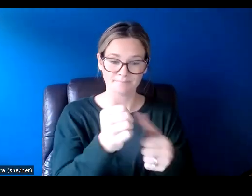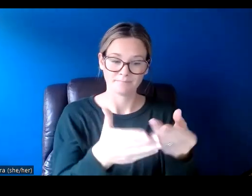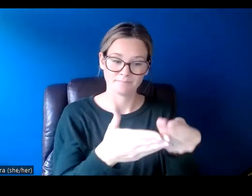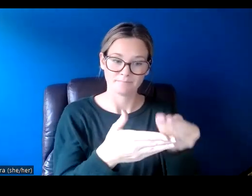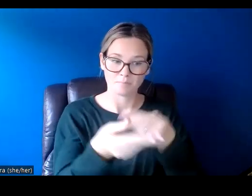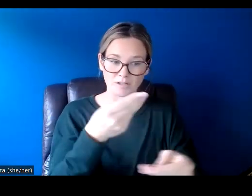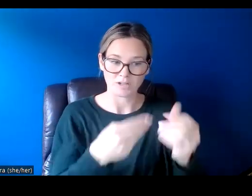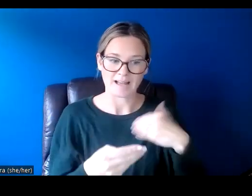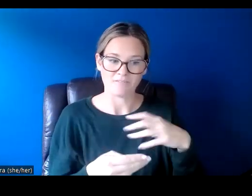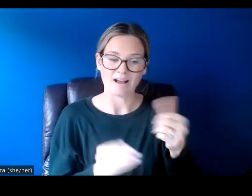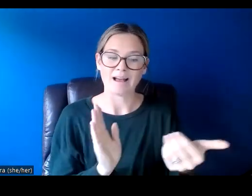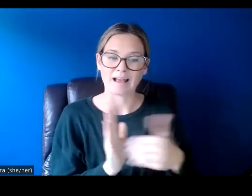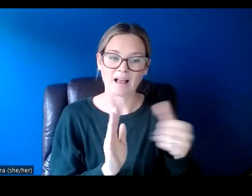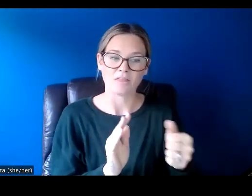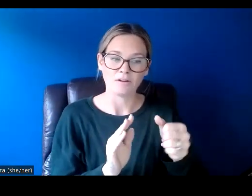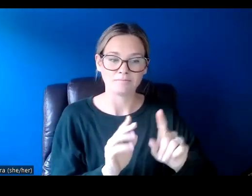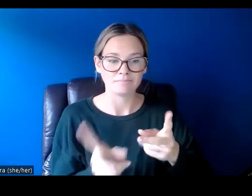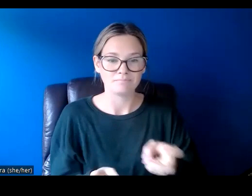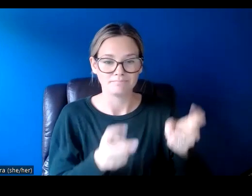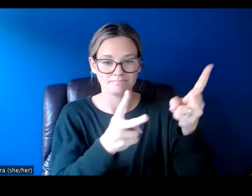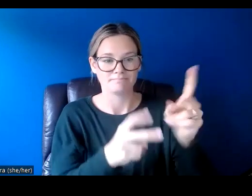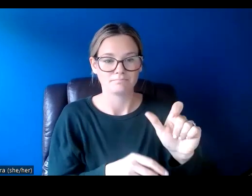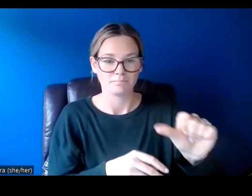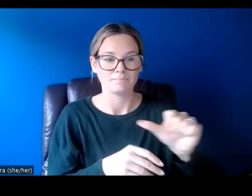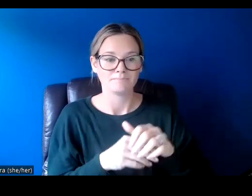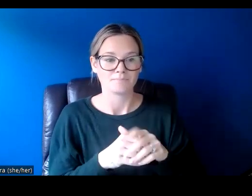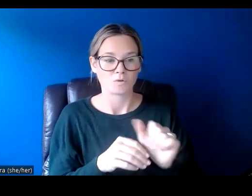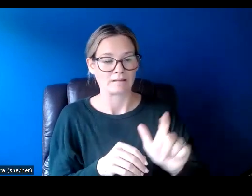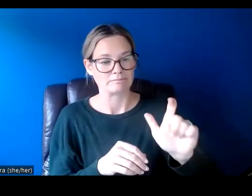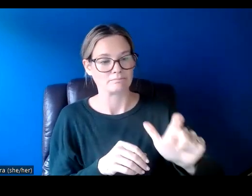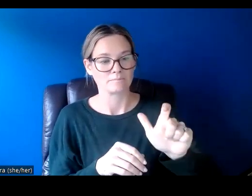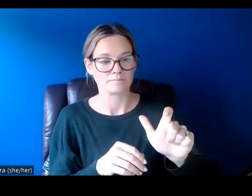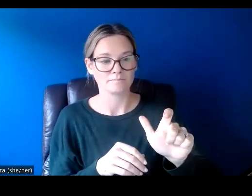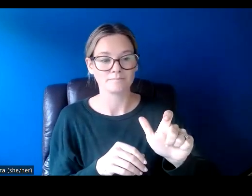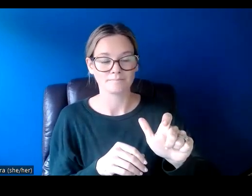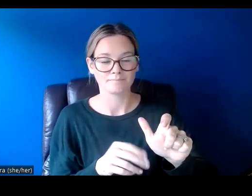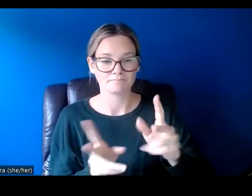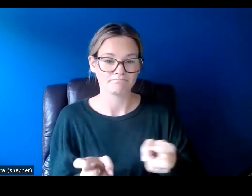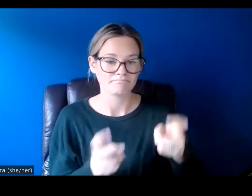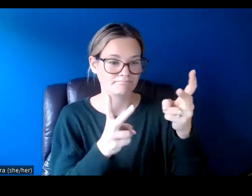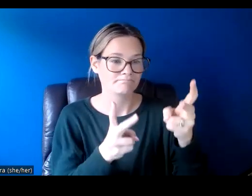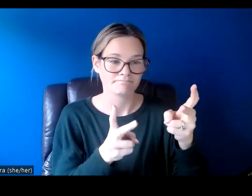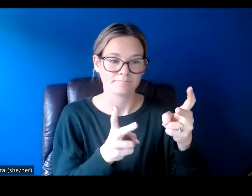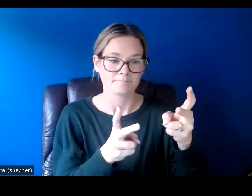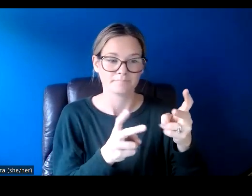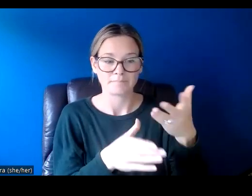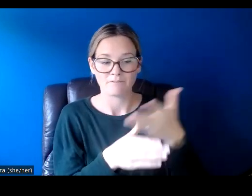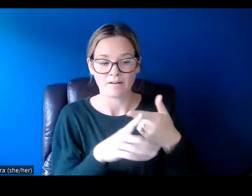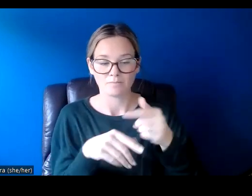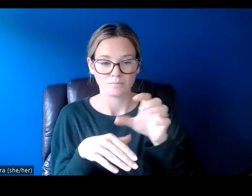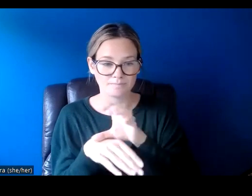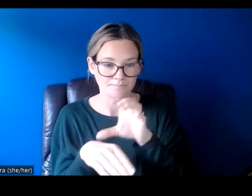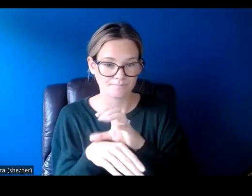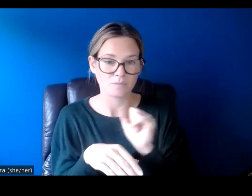another upload button. So here you can click on that, can upload files from your computer,